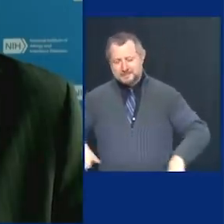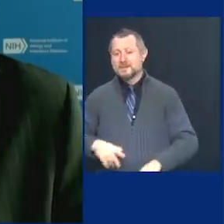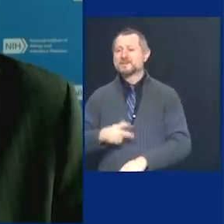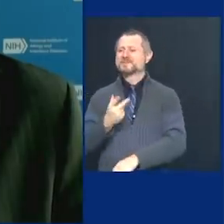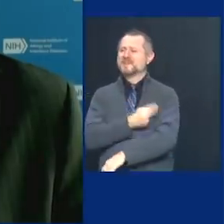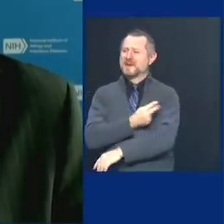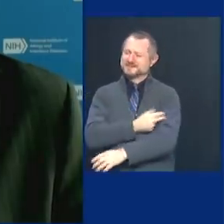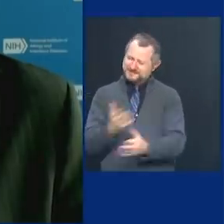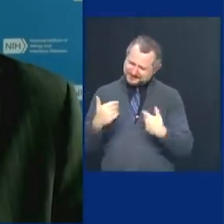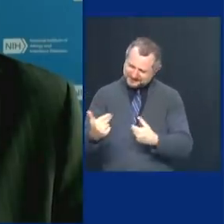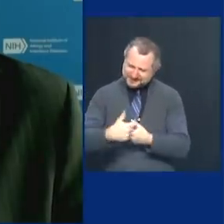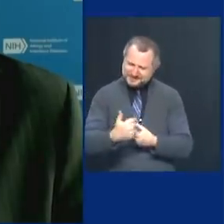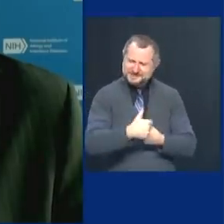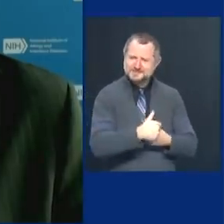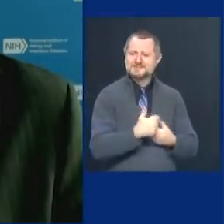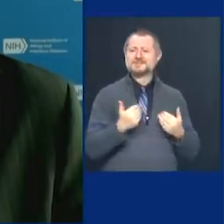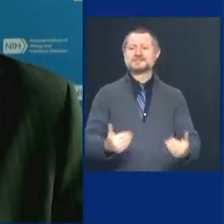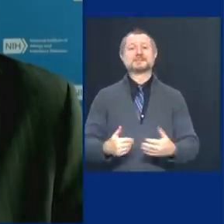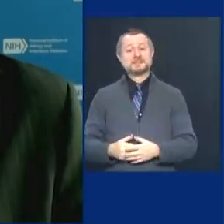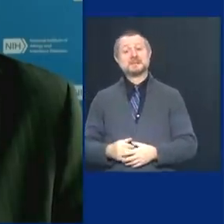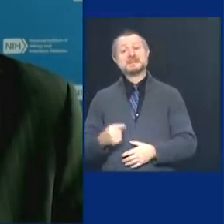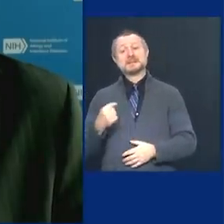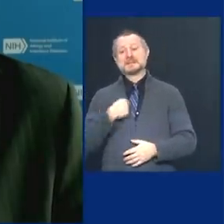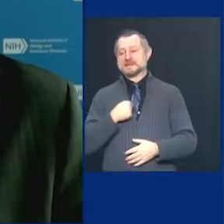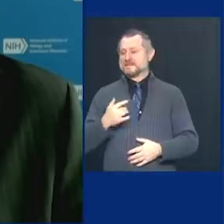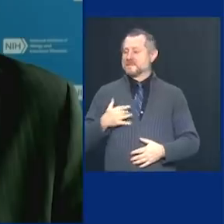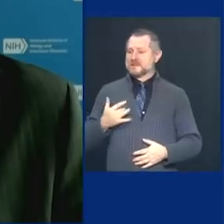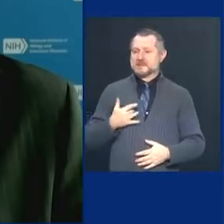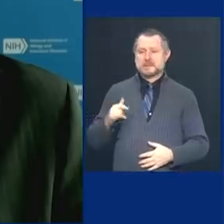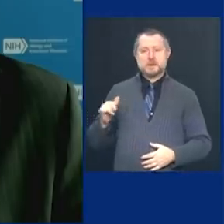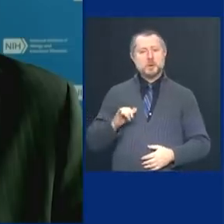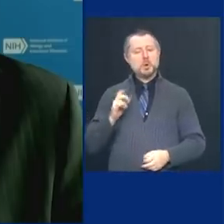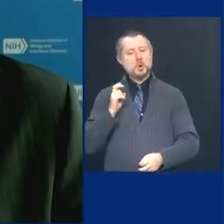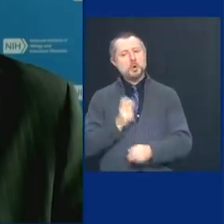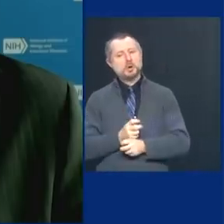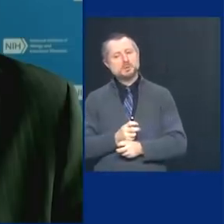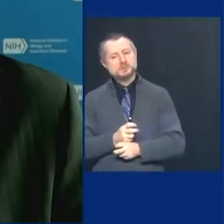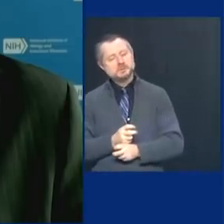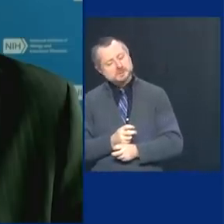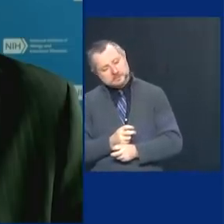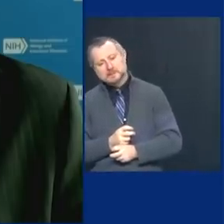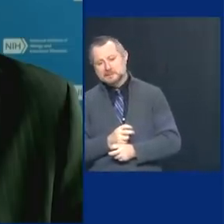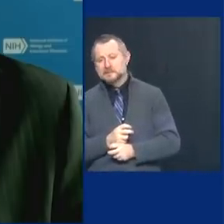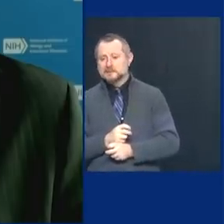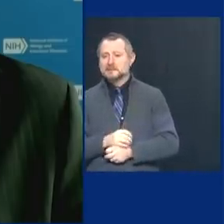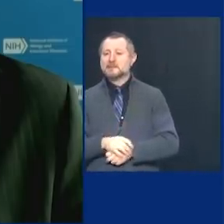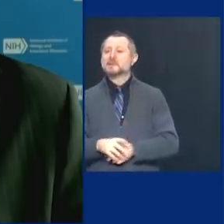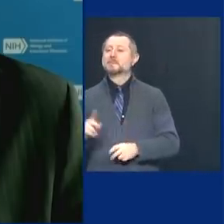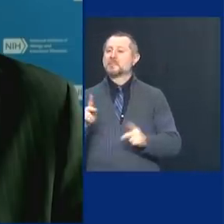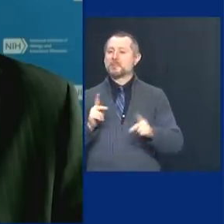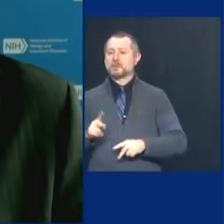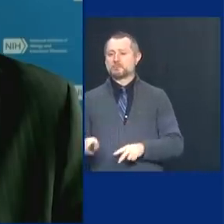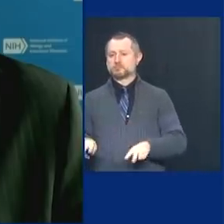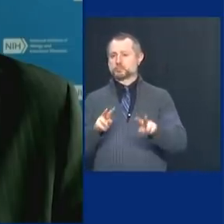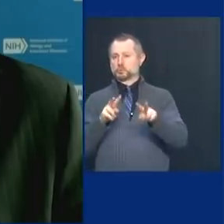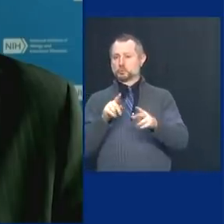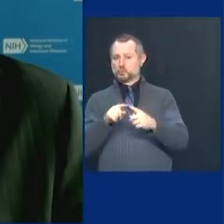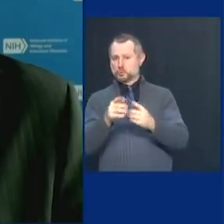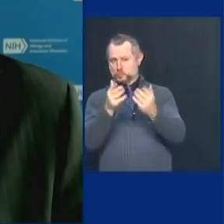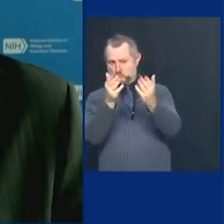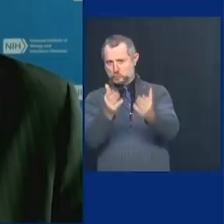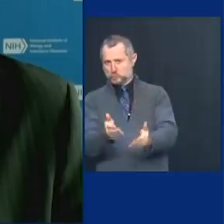It's safe. I think that's going to be difficult to do. I think you have tremendous credibility, not just across the country,